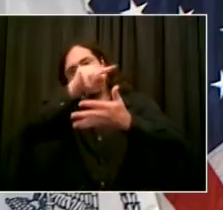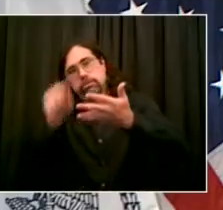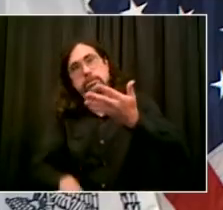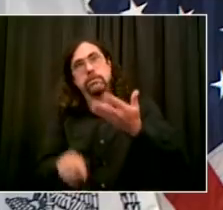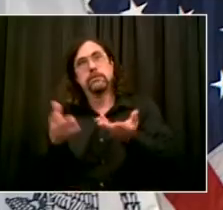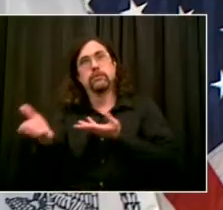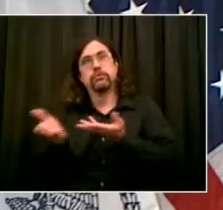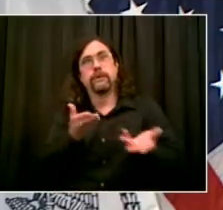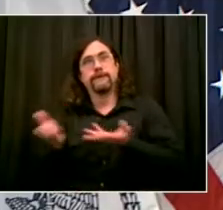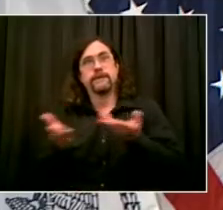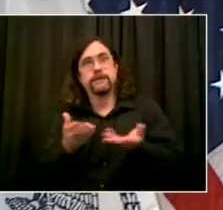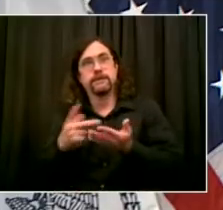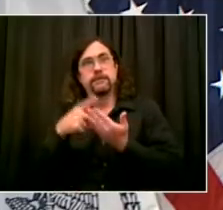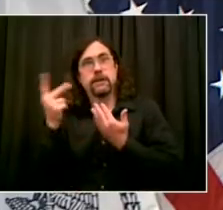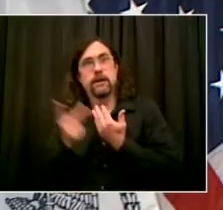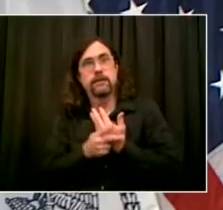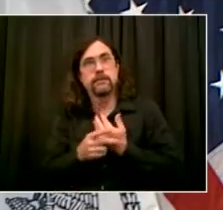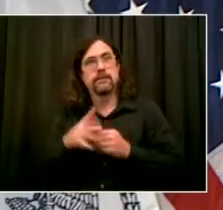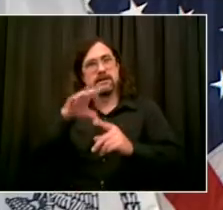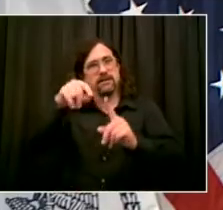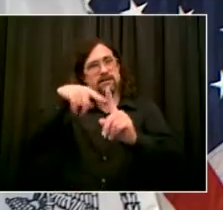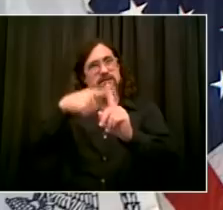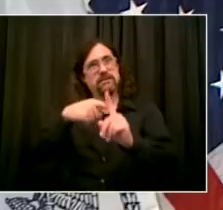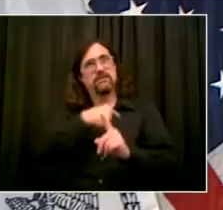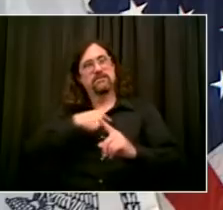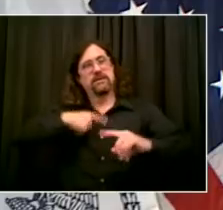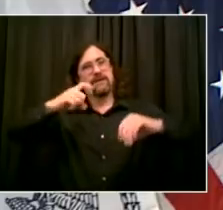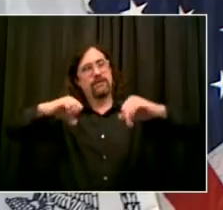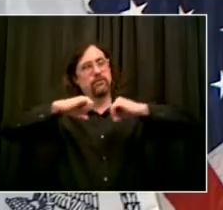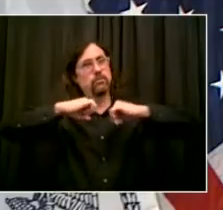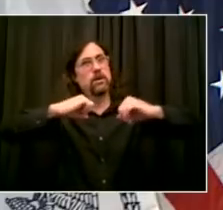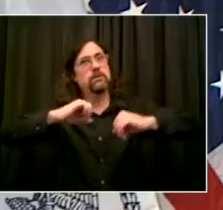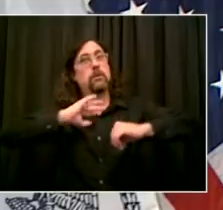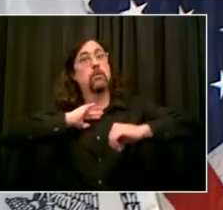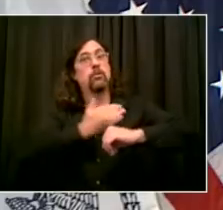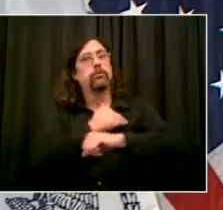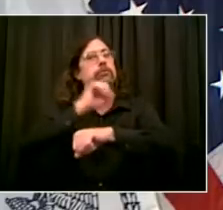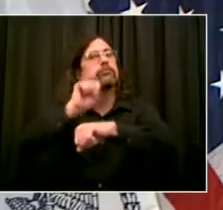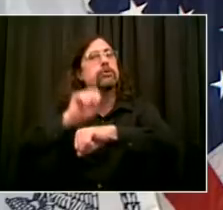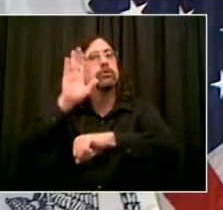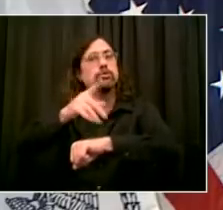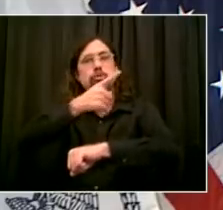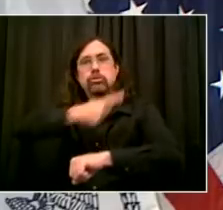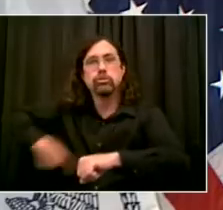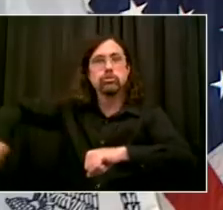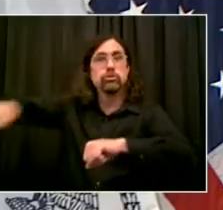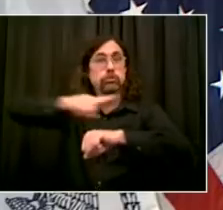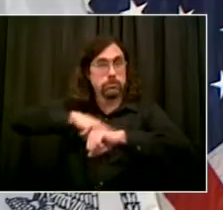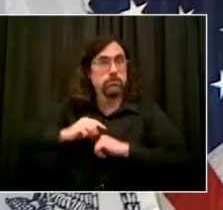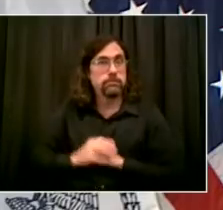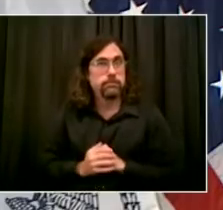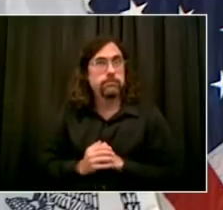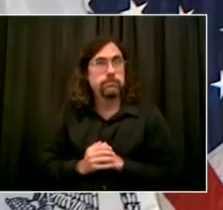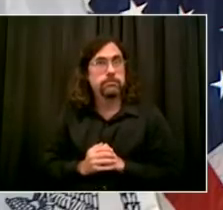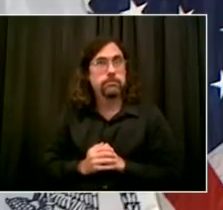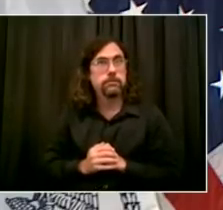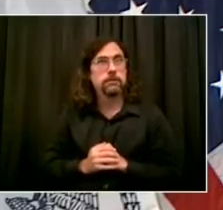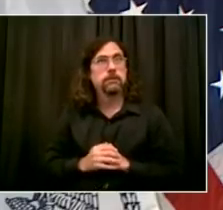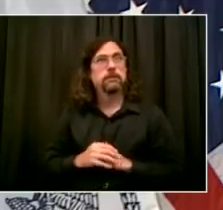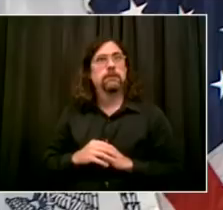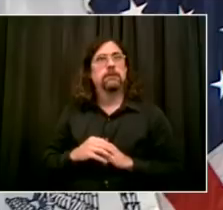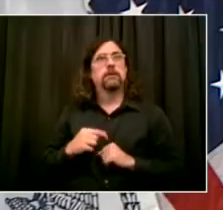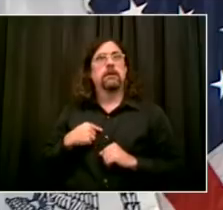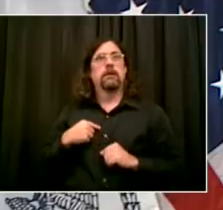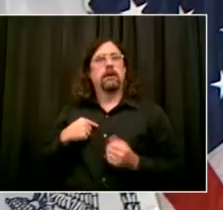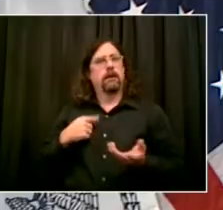maybe don't fully understand the strength and the ability of public sector workers, but I've seen only heroism. Whether you're talking